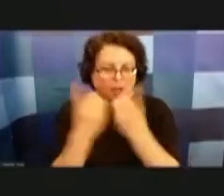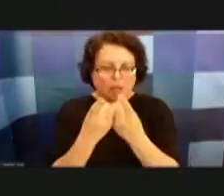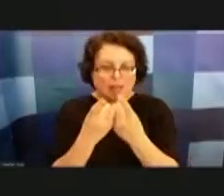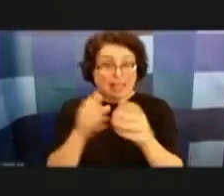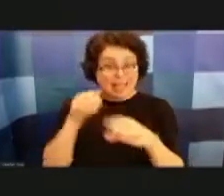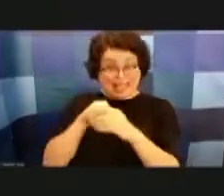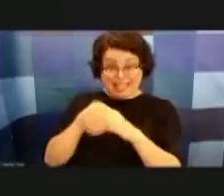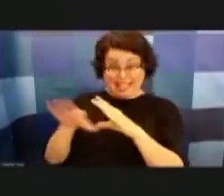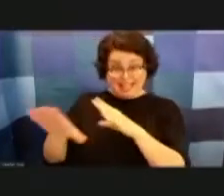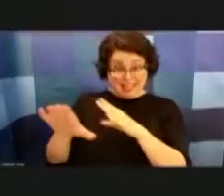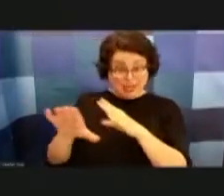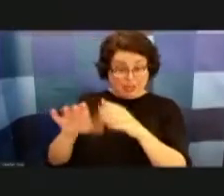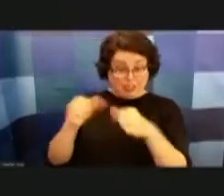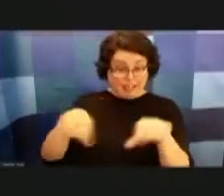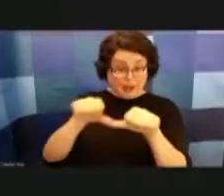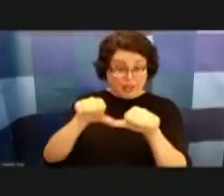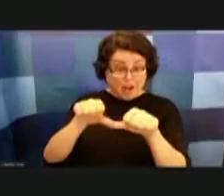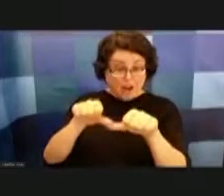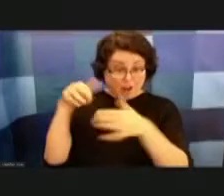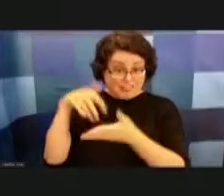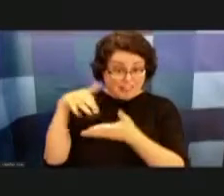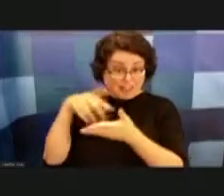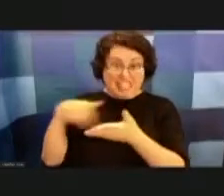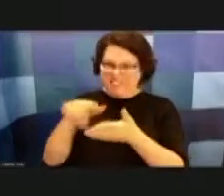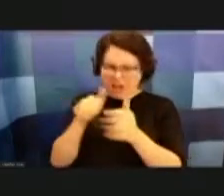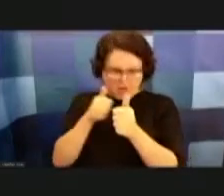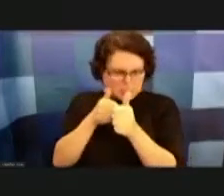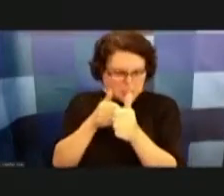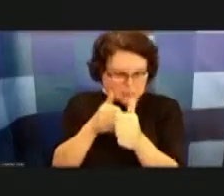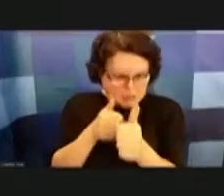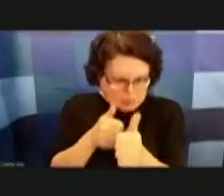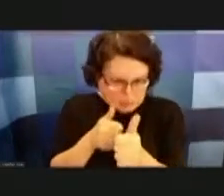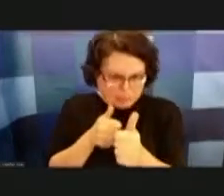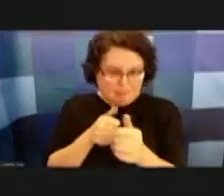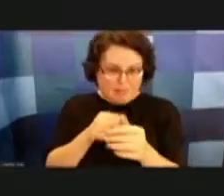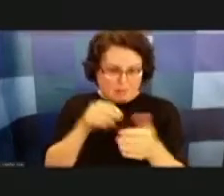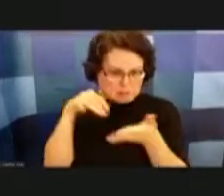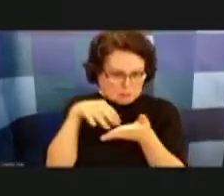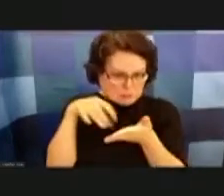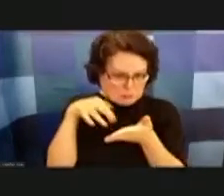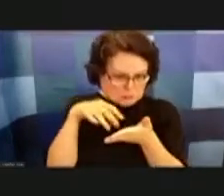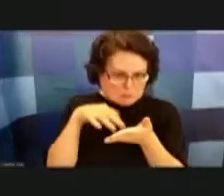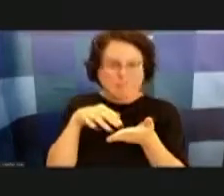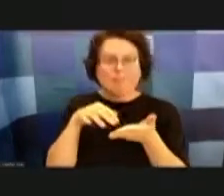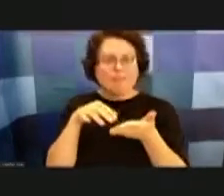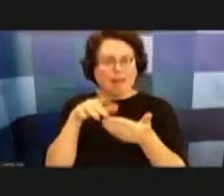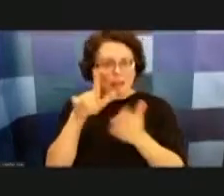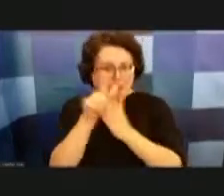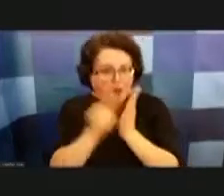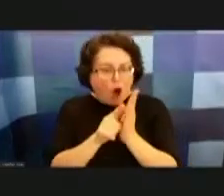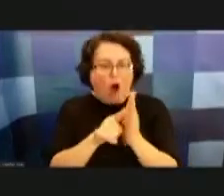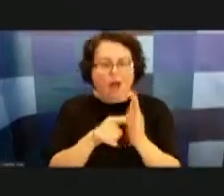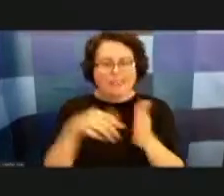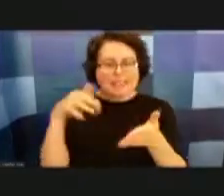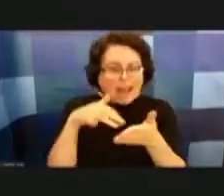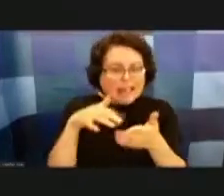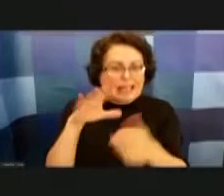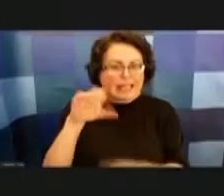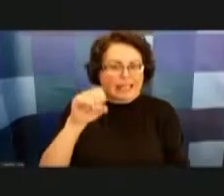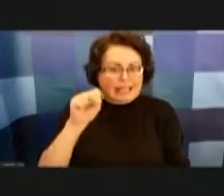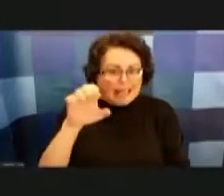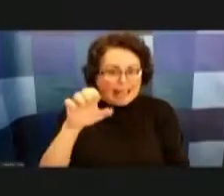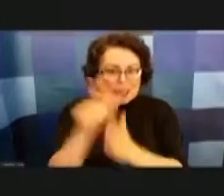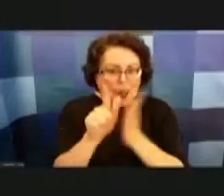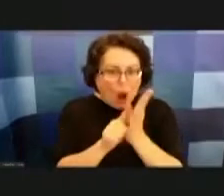the law very very closely in a myriad of ways um you know by reading cases by just studying case law by staying on top of the